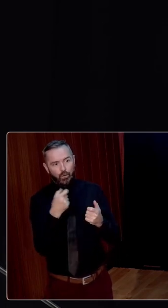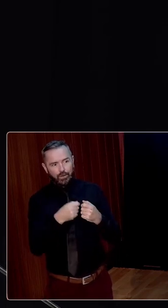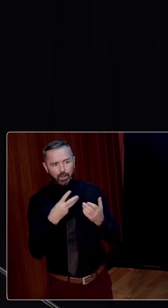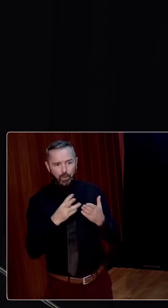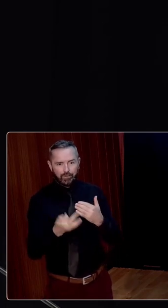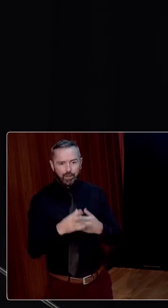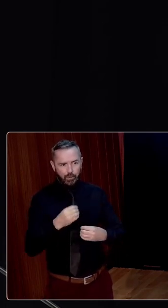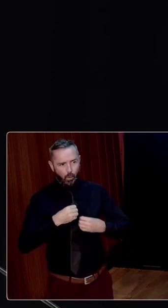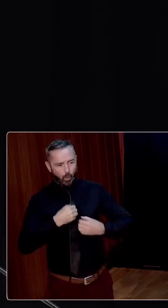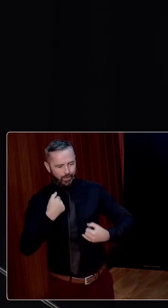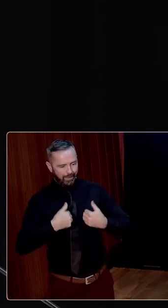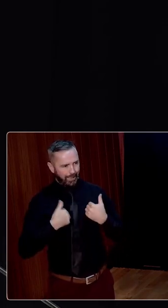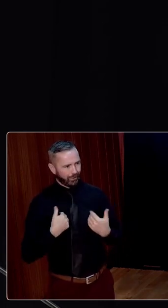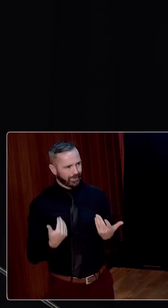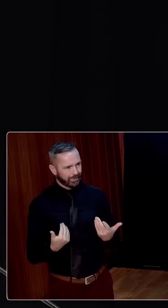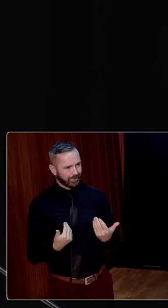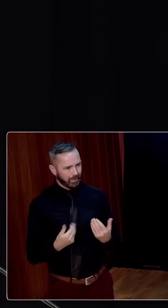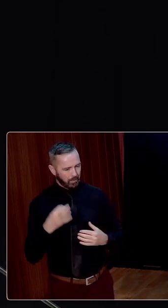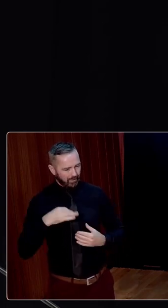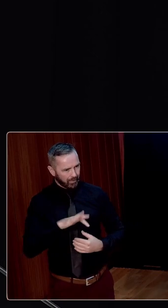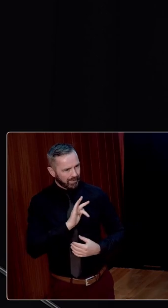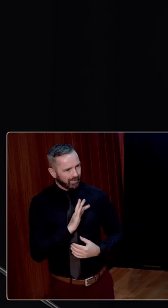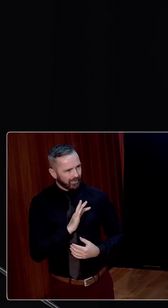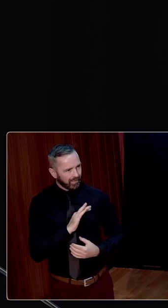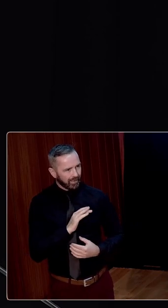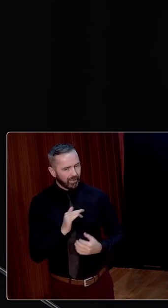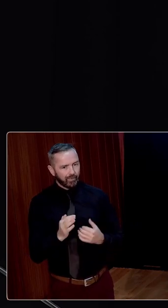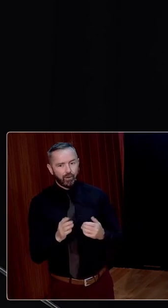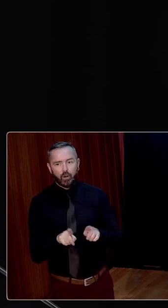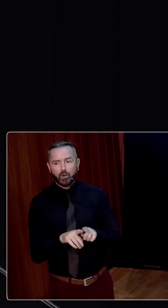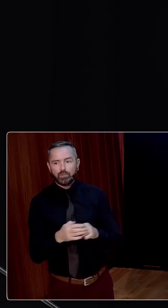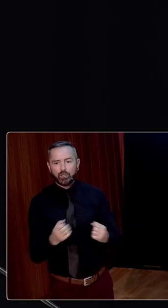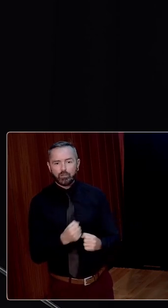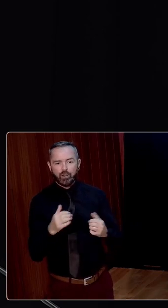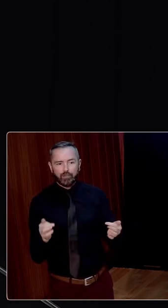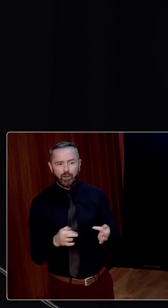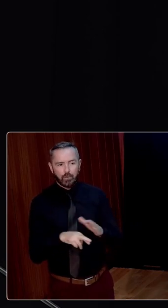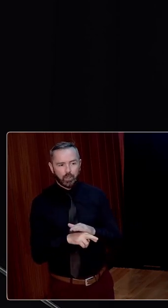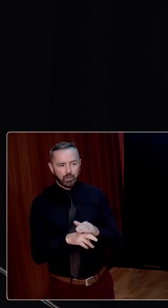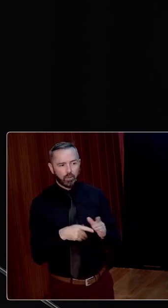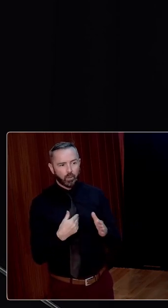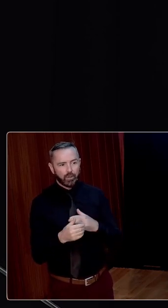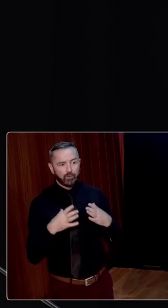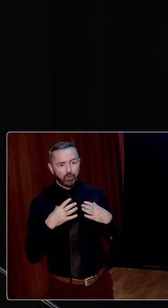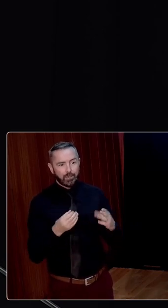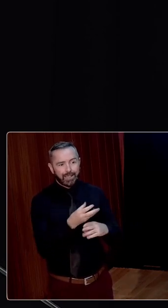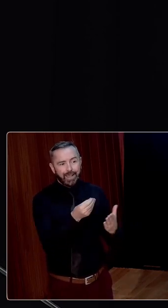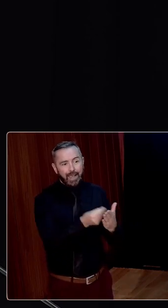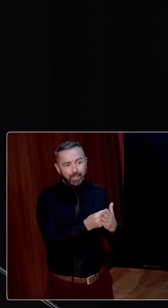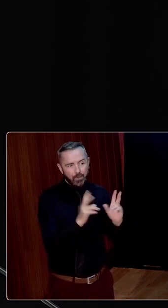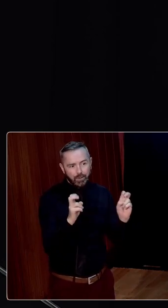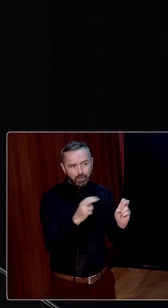acute self-interest. And for the strong farmer too, freedom was defined in economic and not constitutional